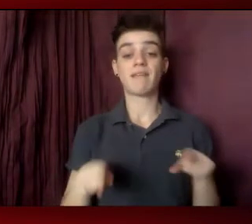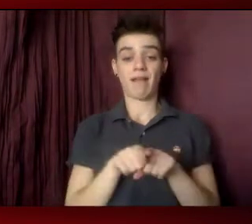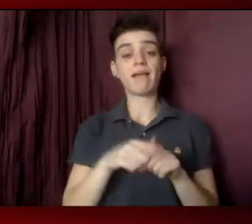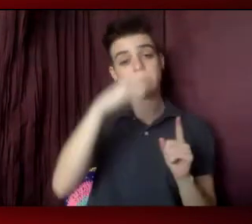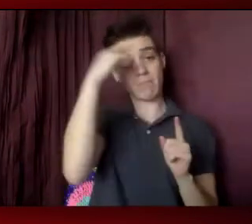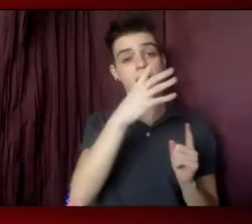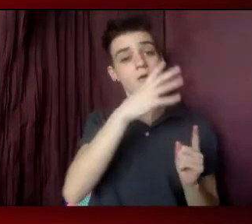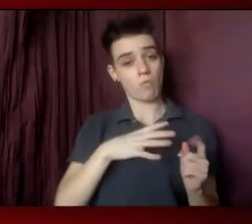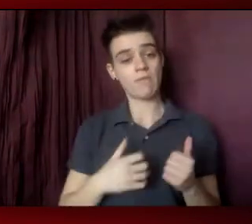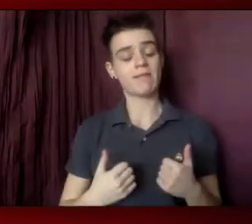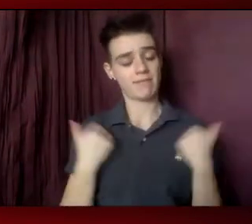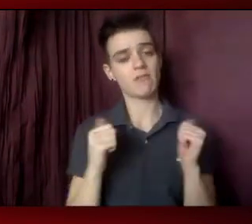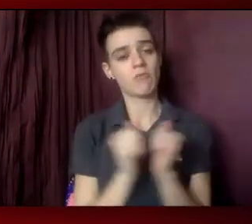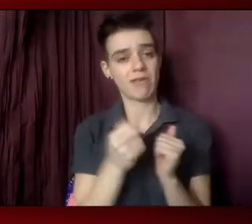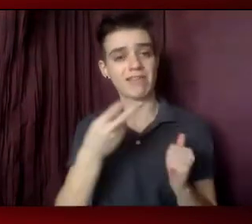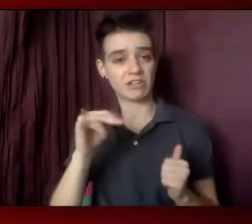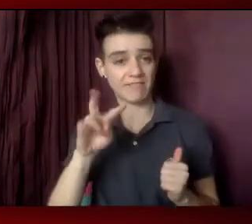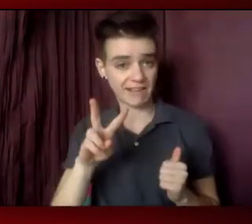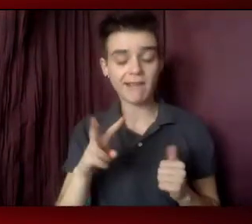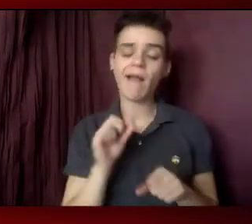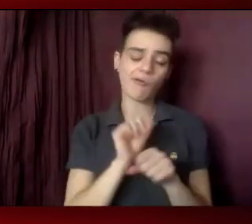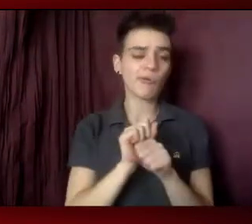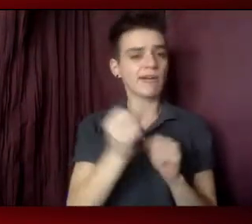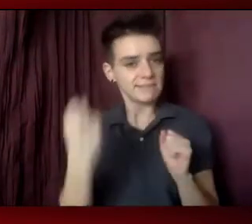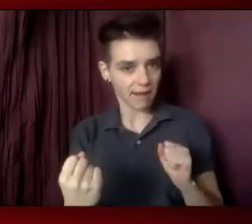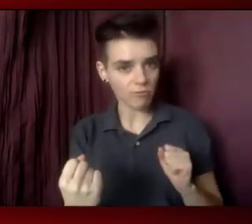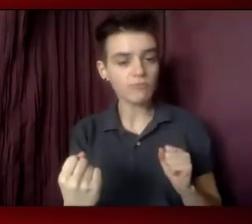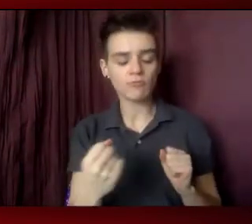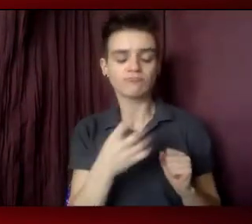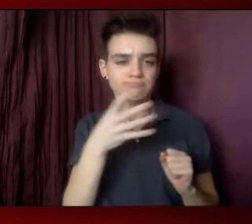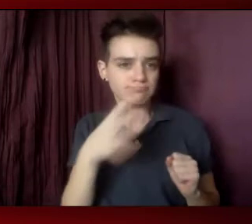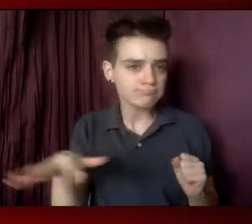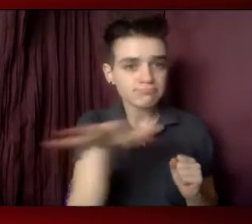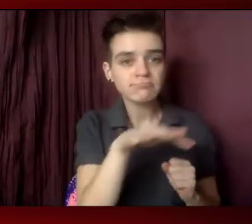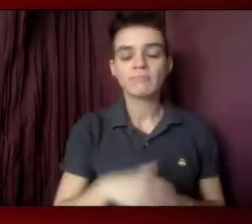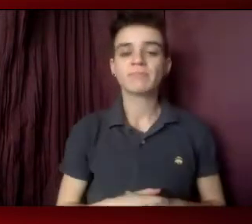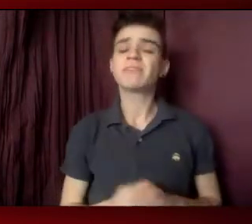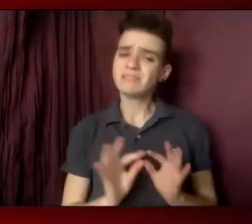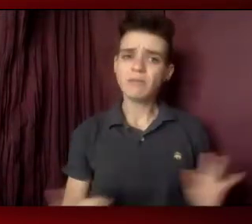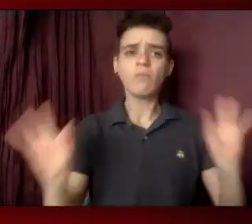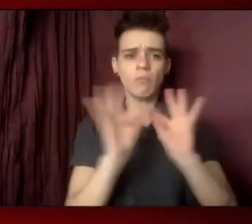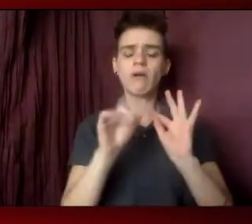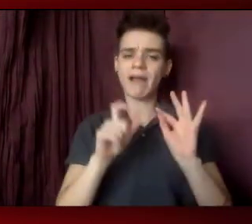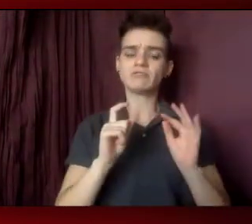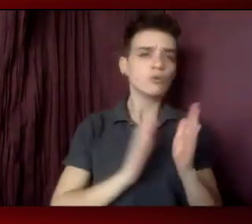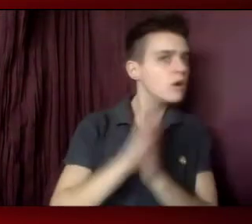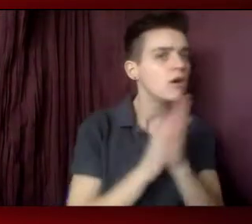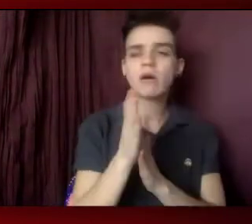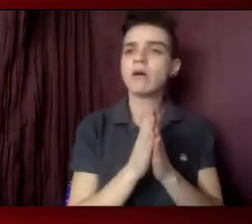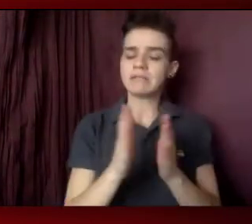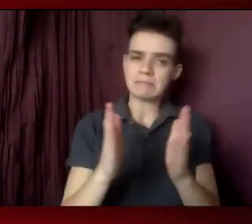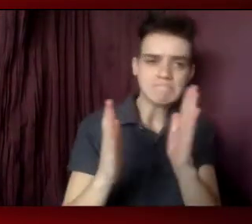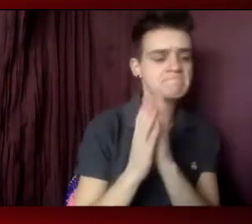HIV and working in the rural South, it is important that we step up and demand a place at the table